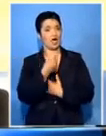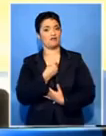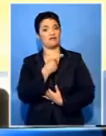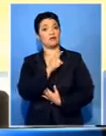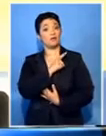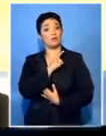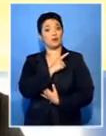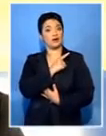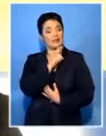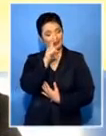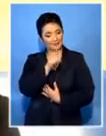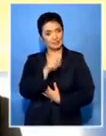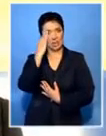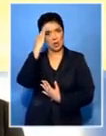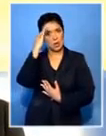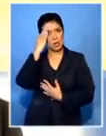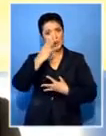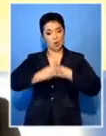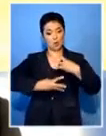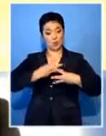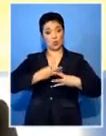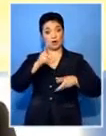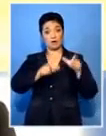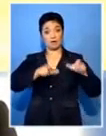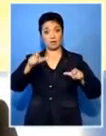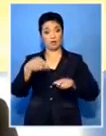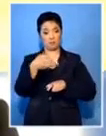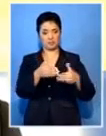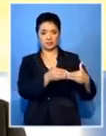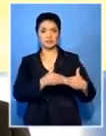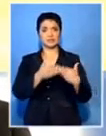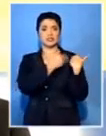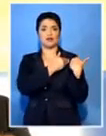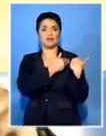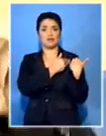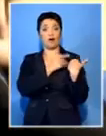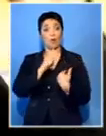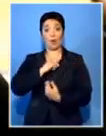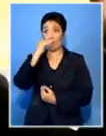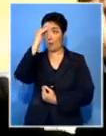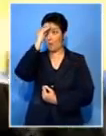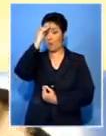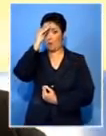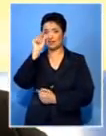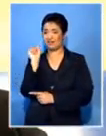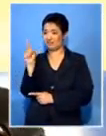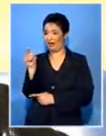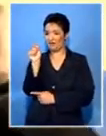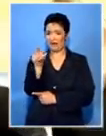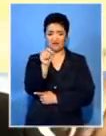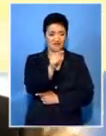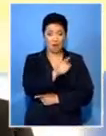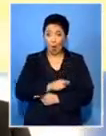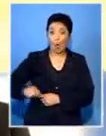it accommodates its workers because police will never be able to be in Majakaneng, to be in